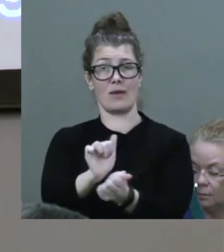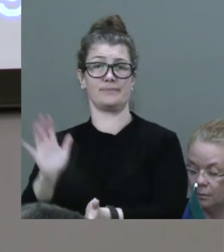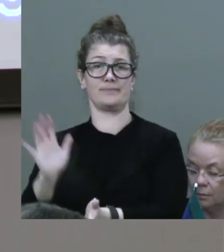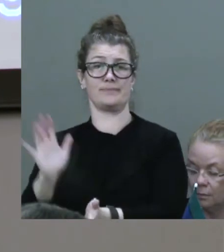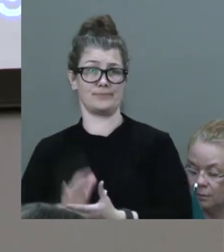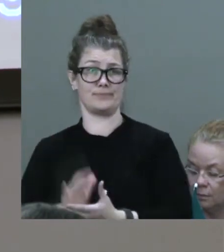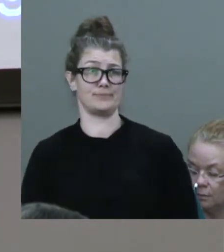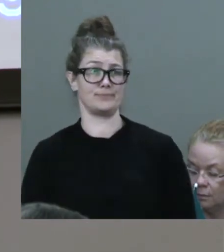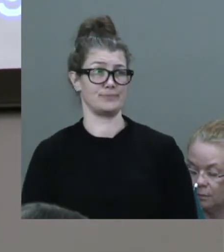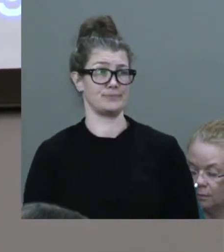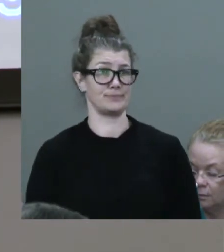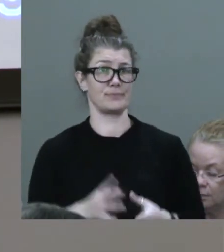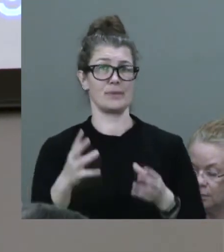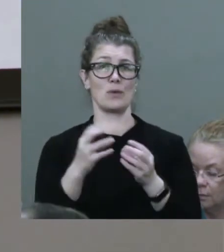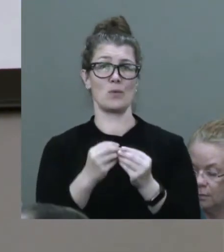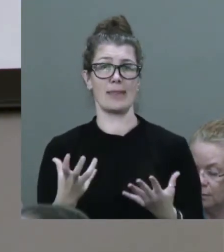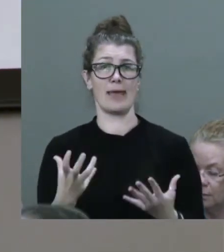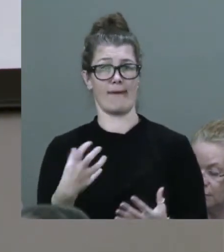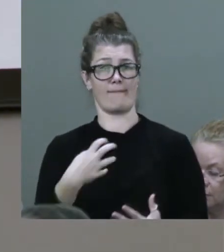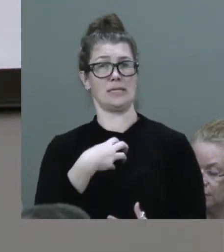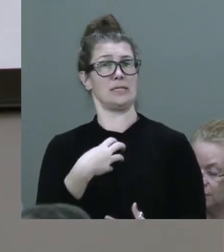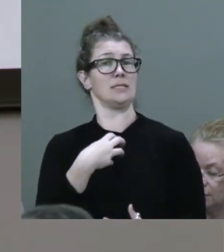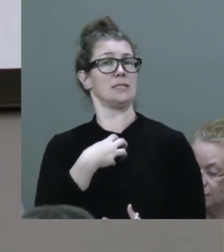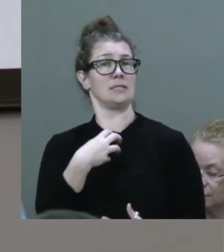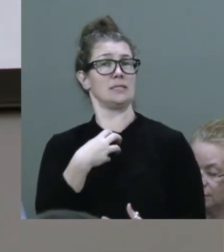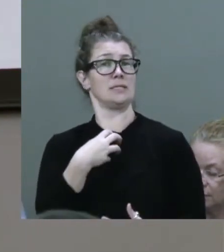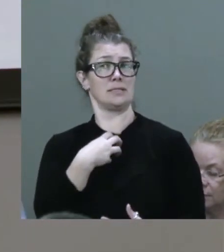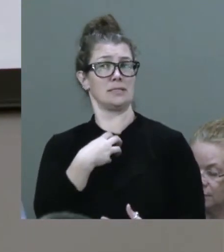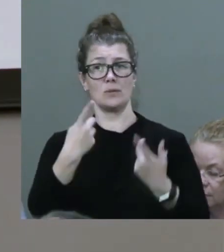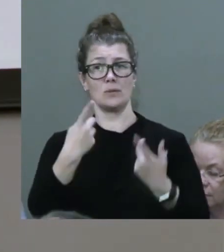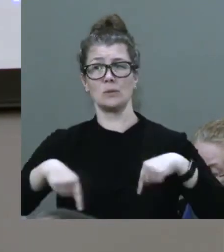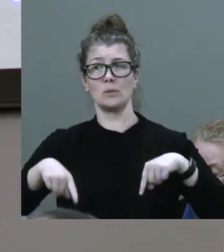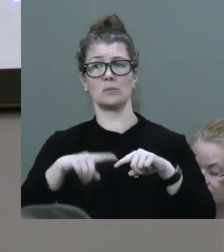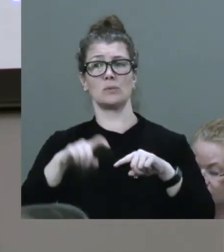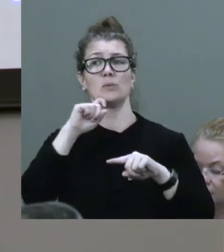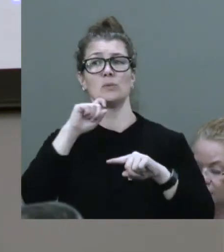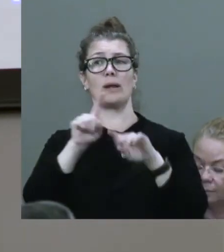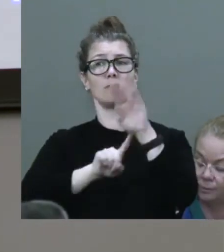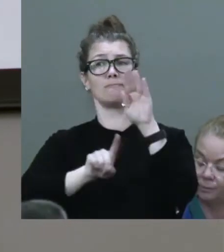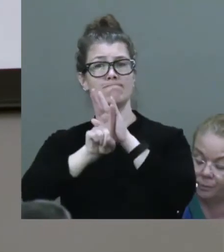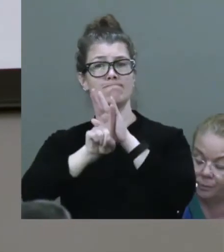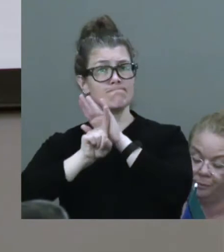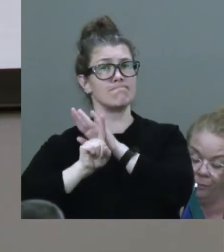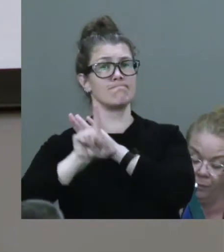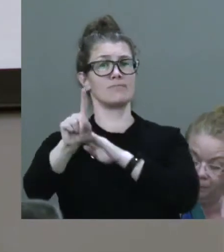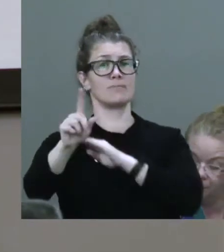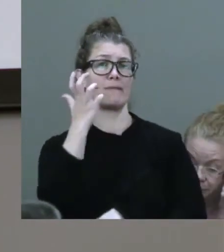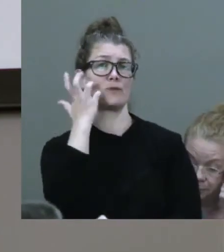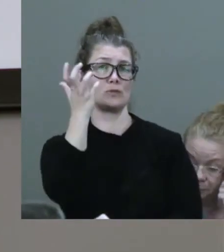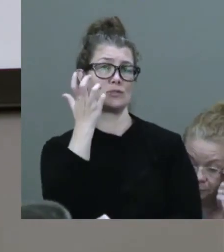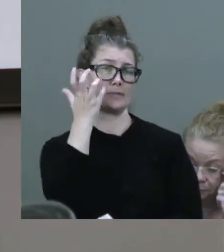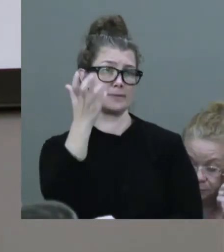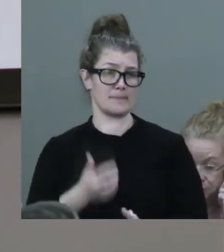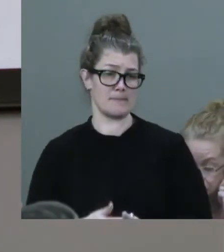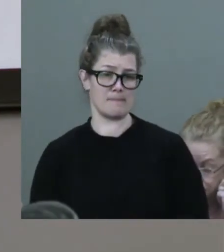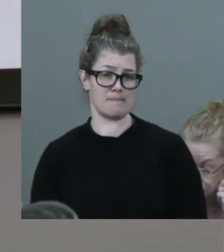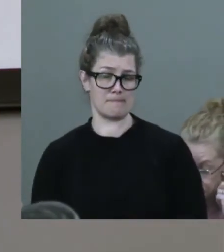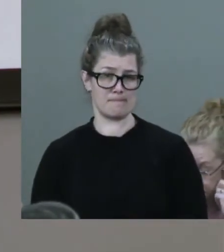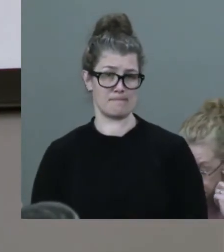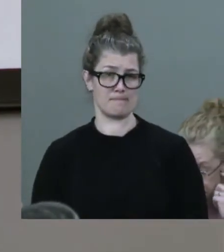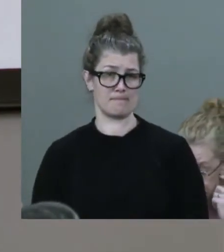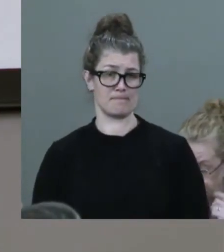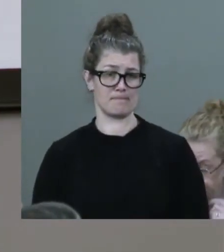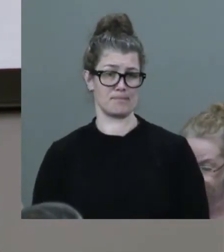Fearlessly. We head now towards that future of